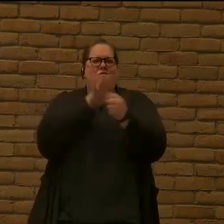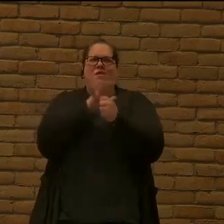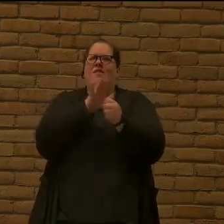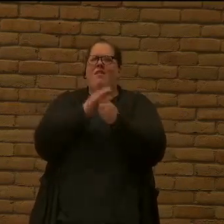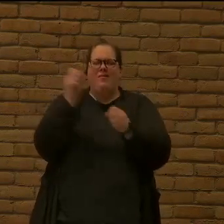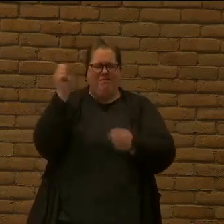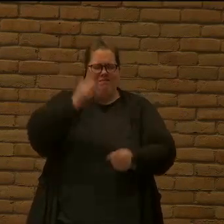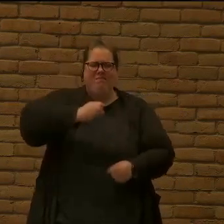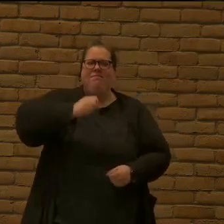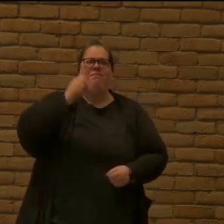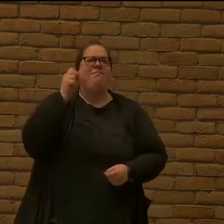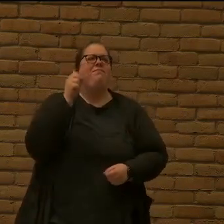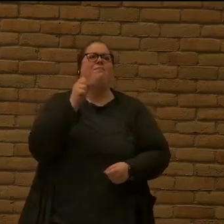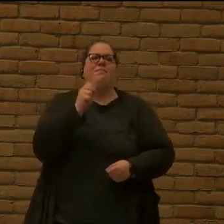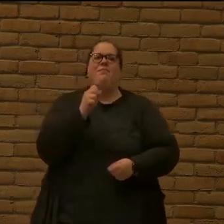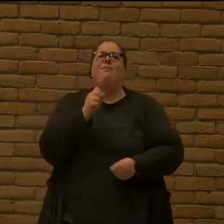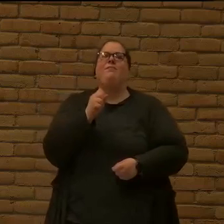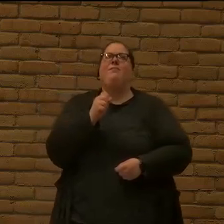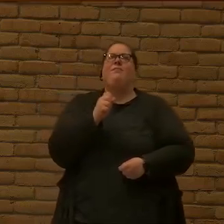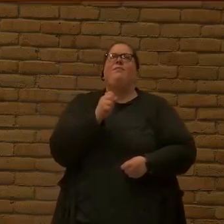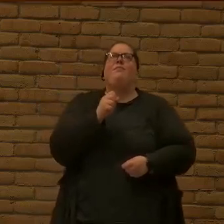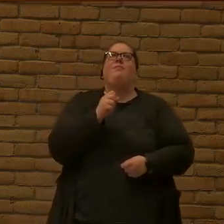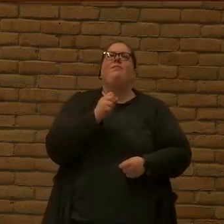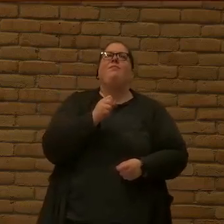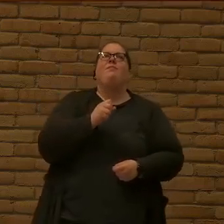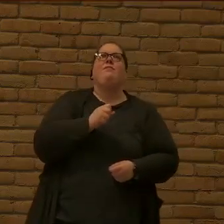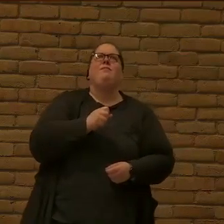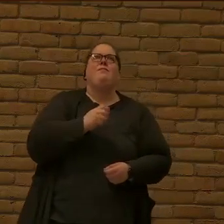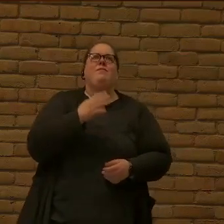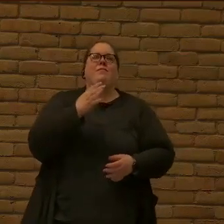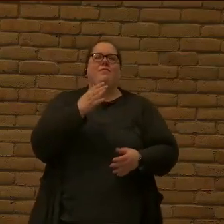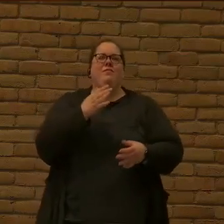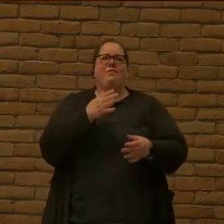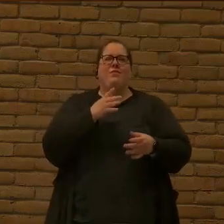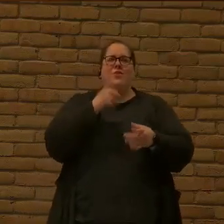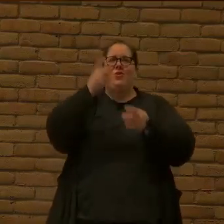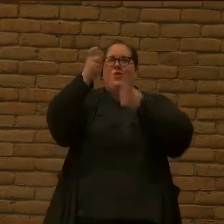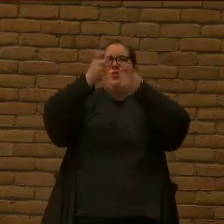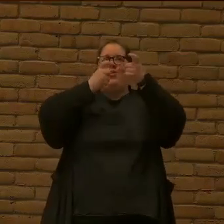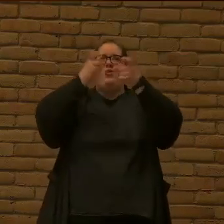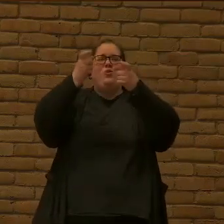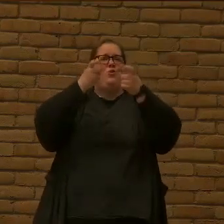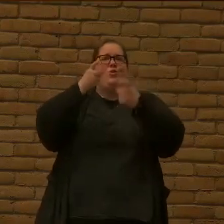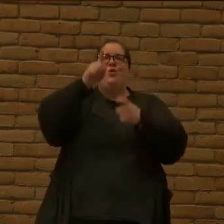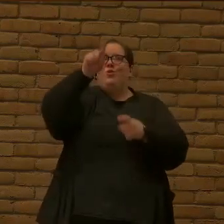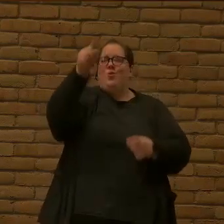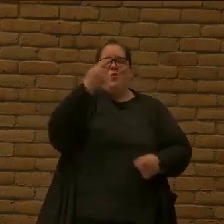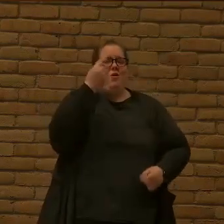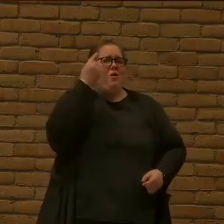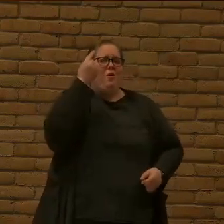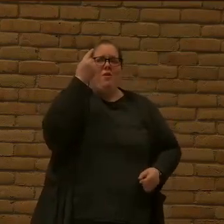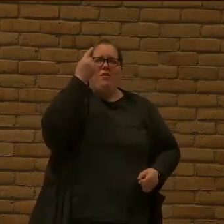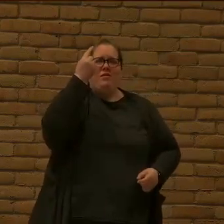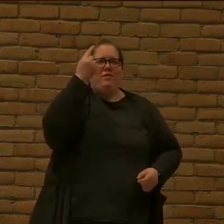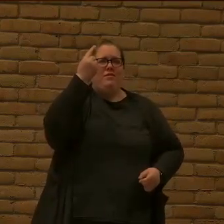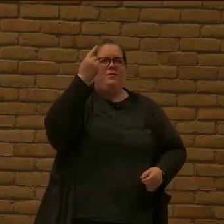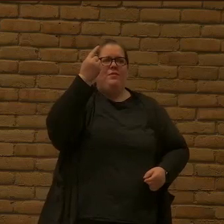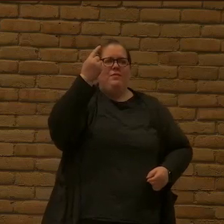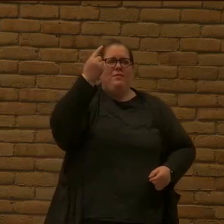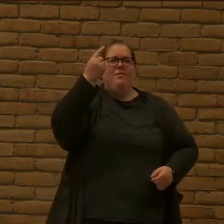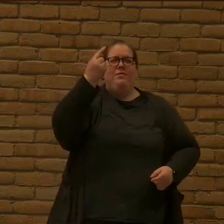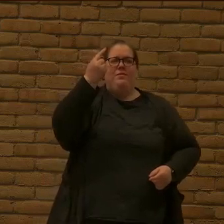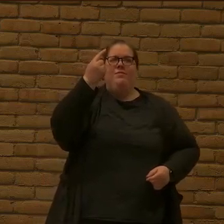enough Only you can take this out of my hands Out of my hands